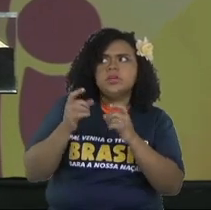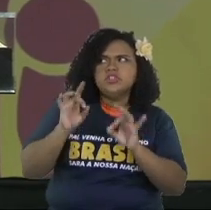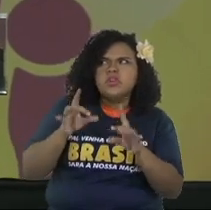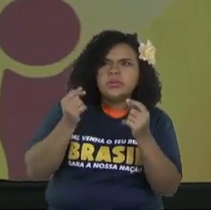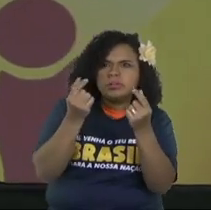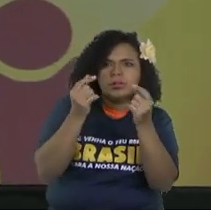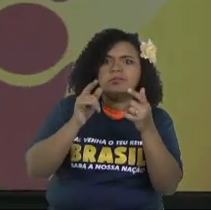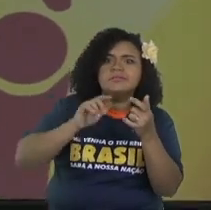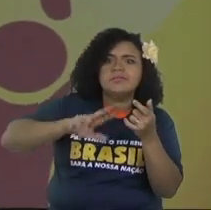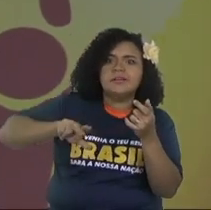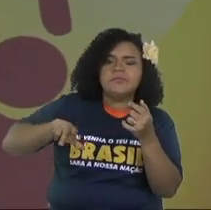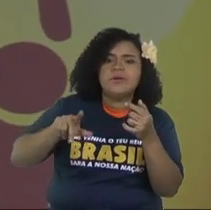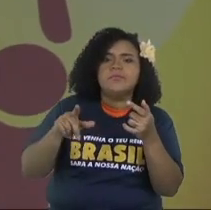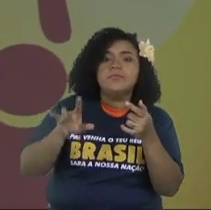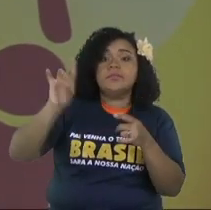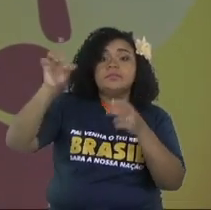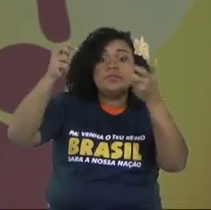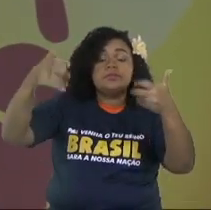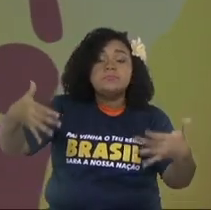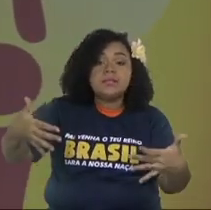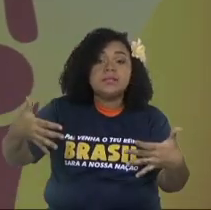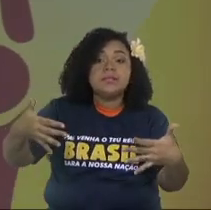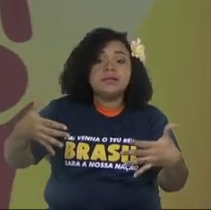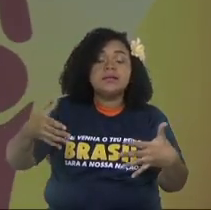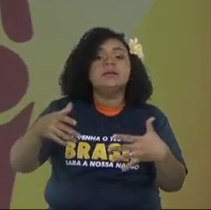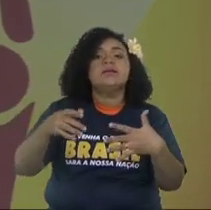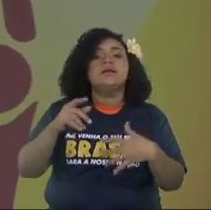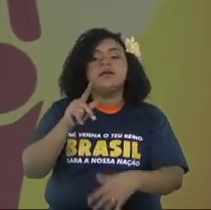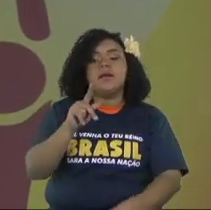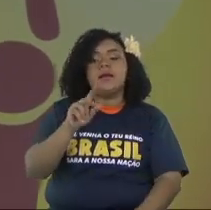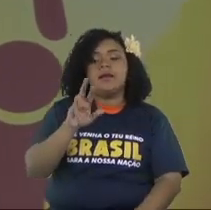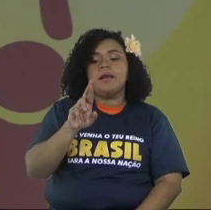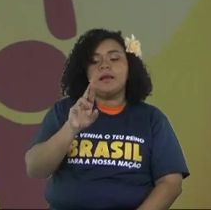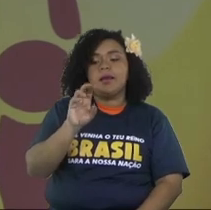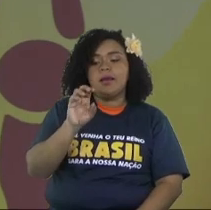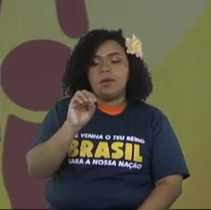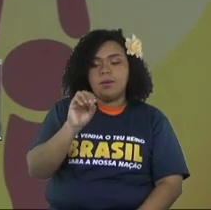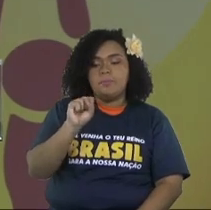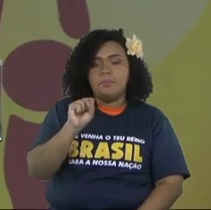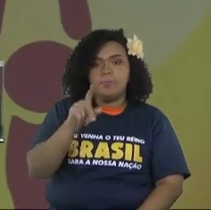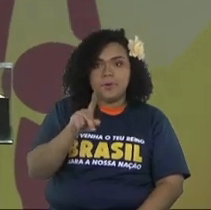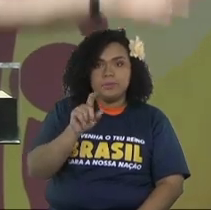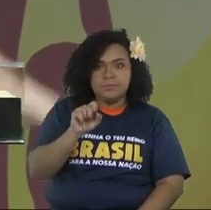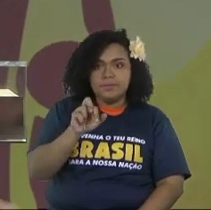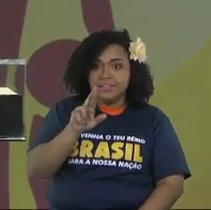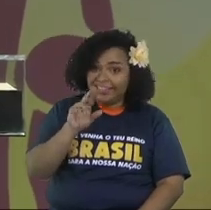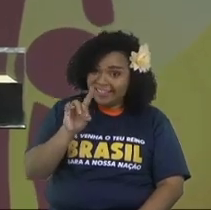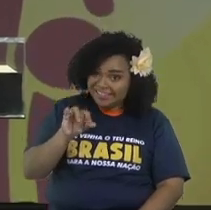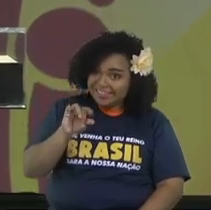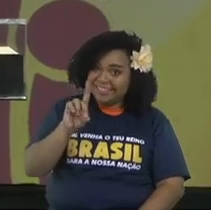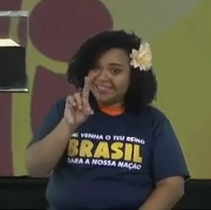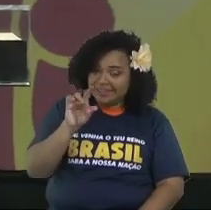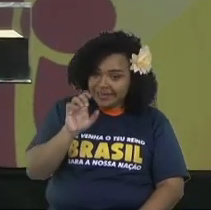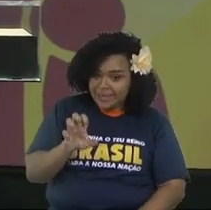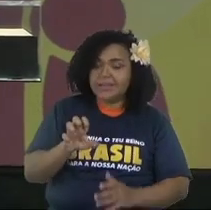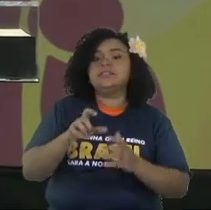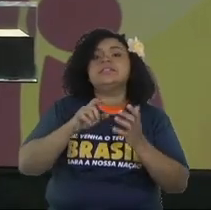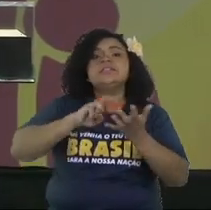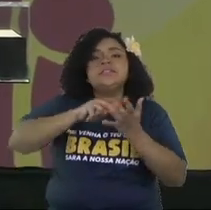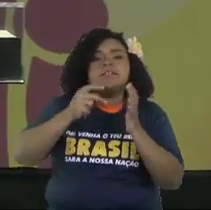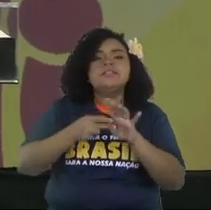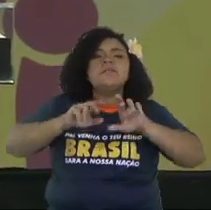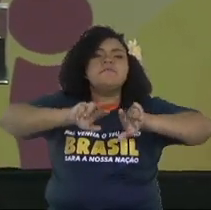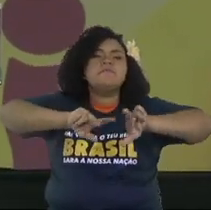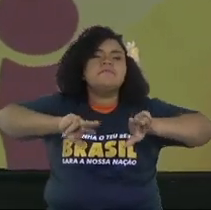demands for prosperity. We have to understand that when God speaks about prosperity, richness, He's